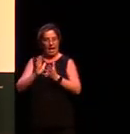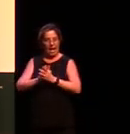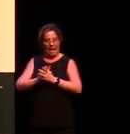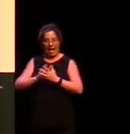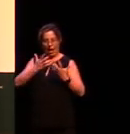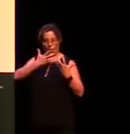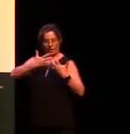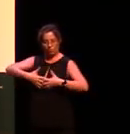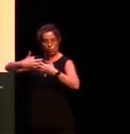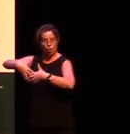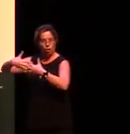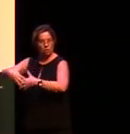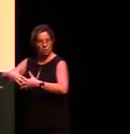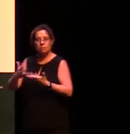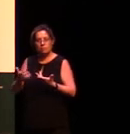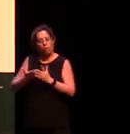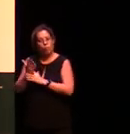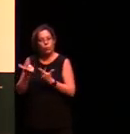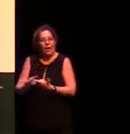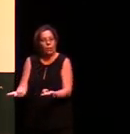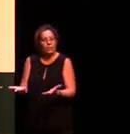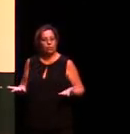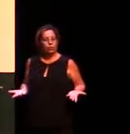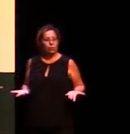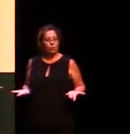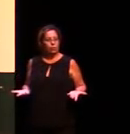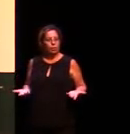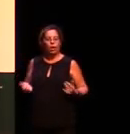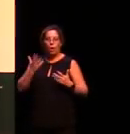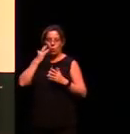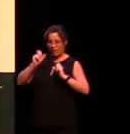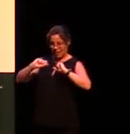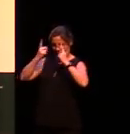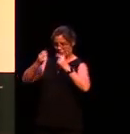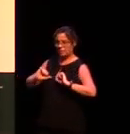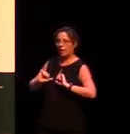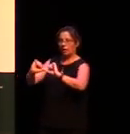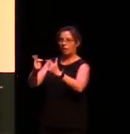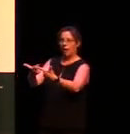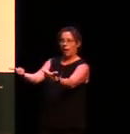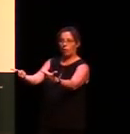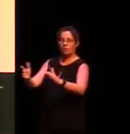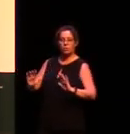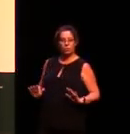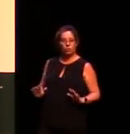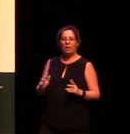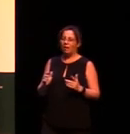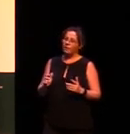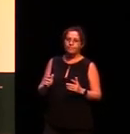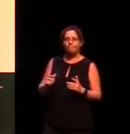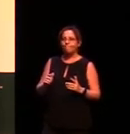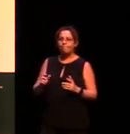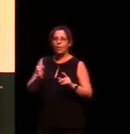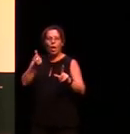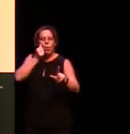language is an extraordinary uniquely human capacity so while we know that other